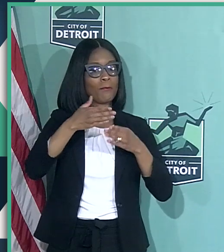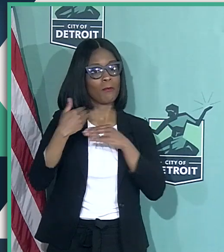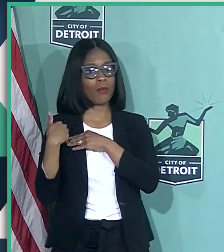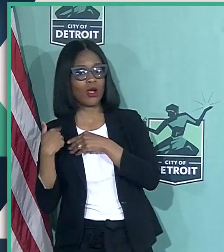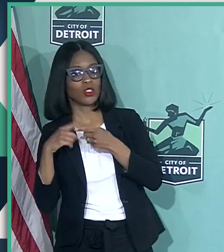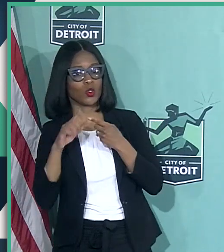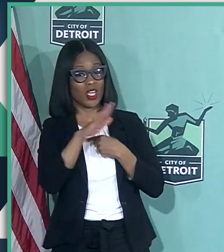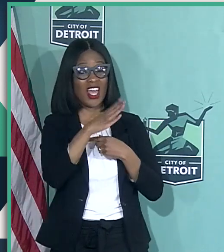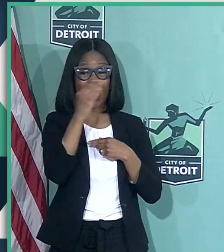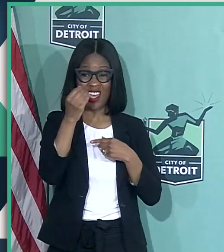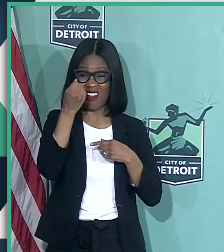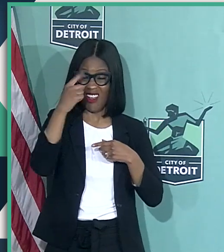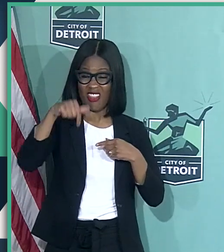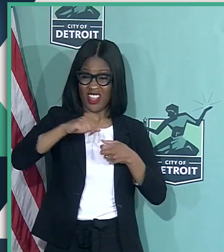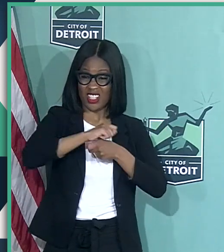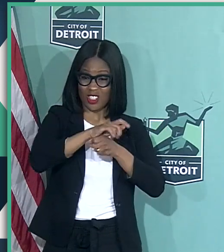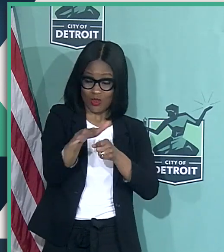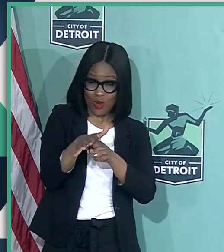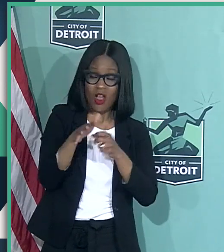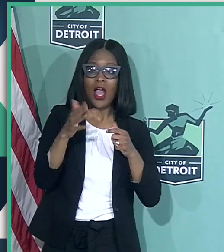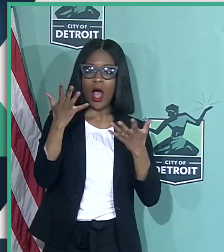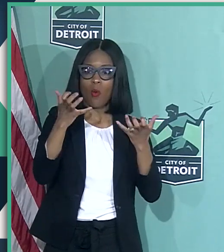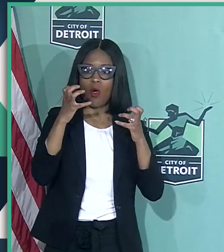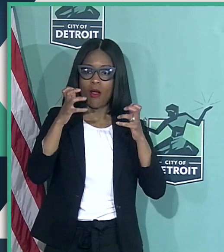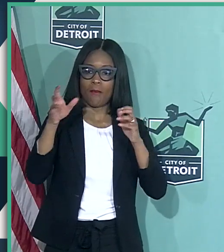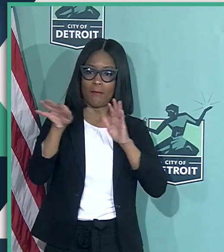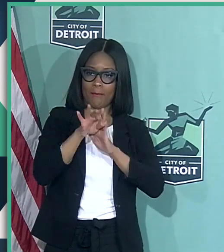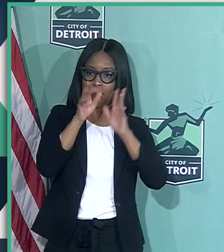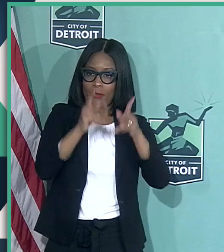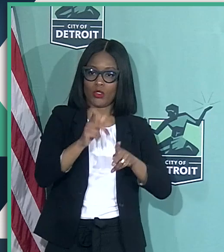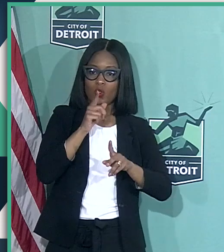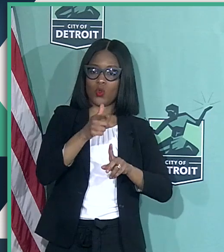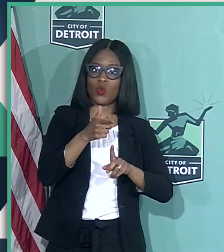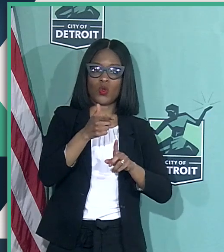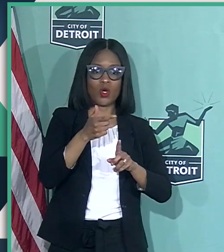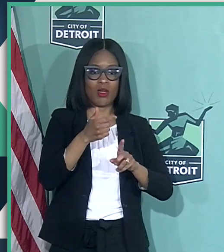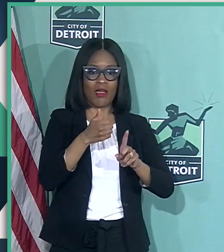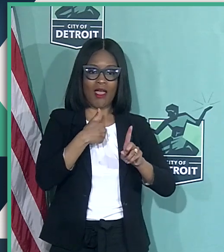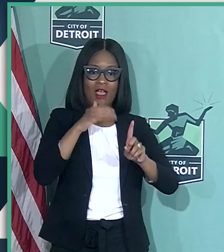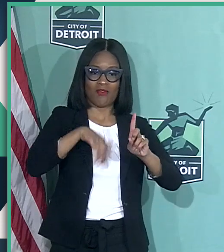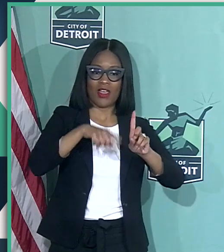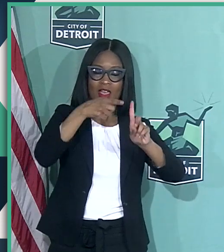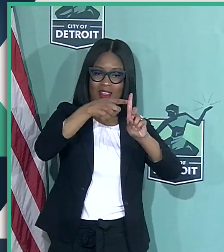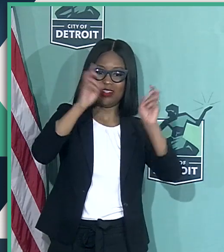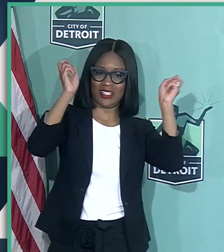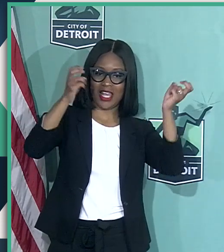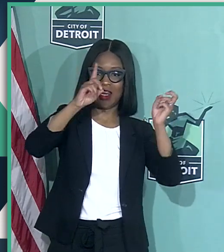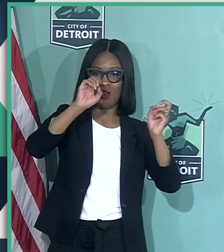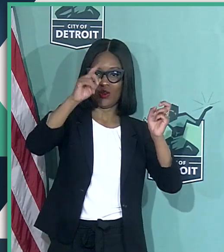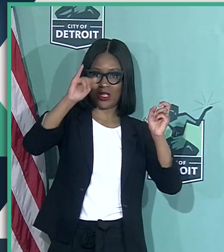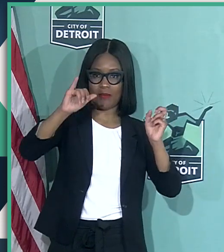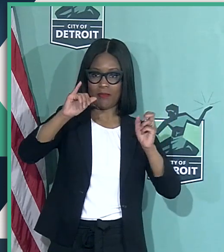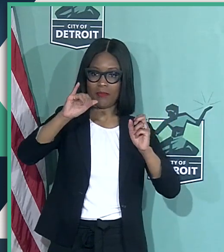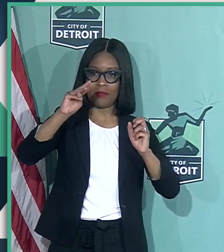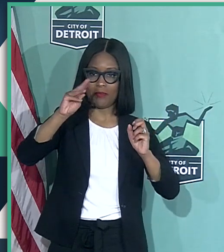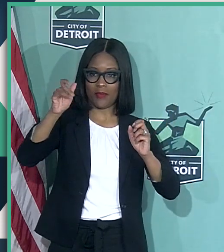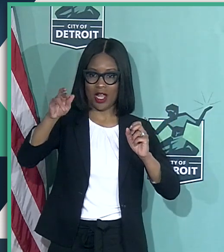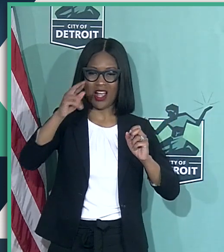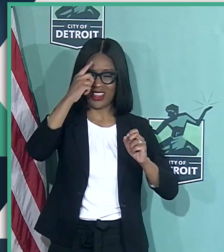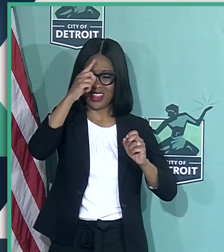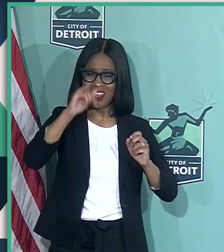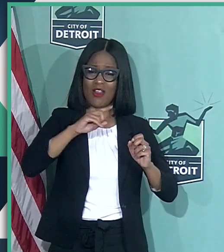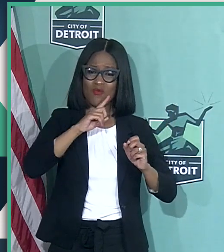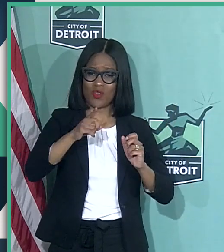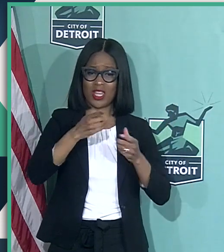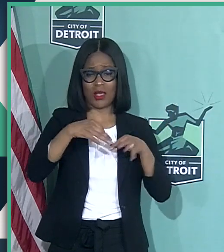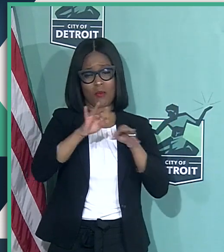of the coronavirus crisis, I wanted the person leading the effort to have the designation deputy mayor. I think this crisis is important enough, it